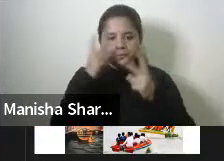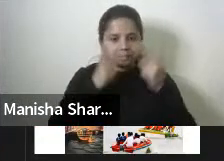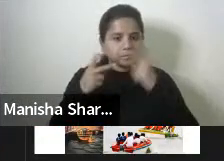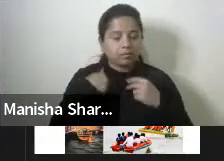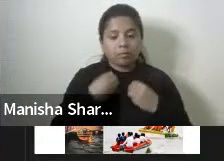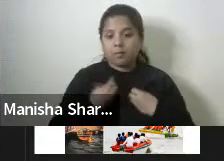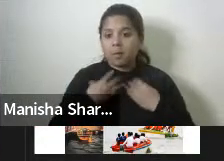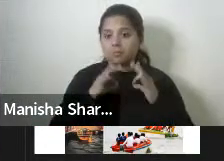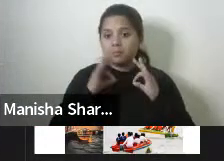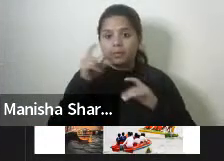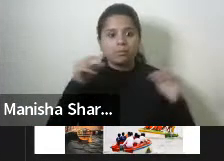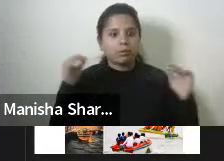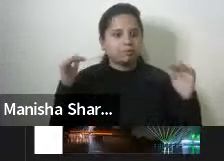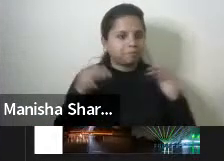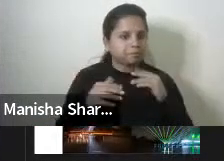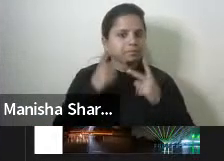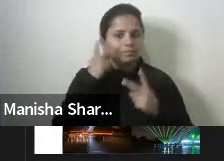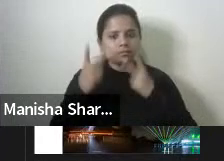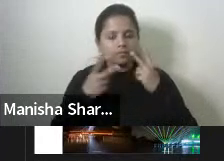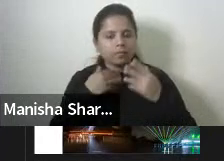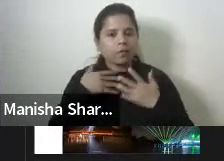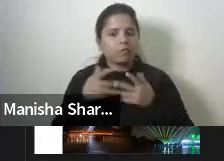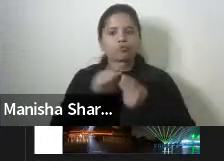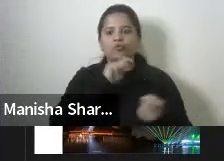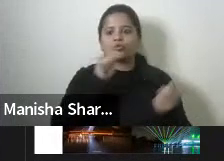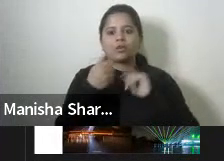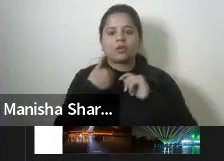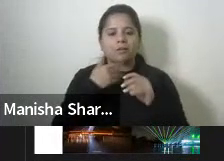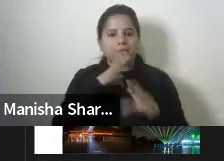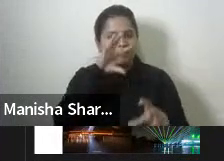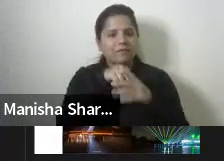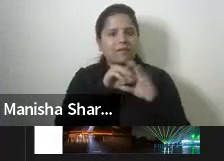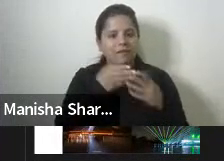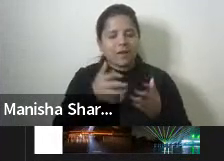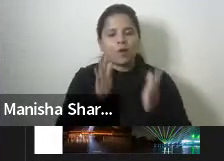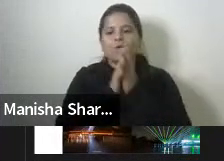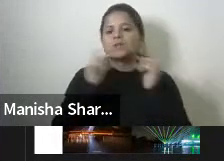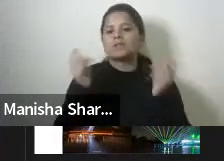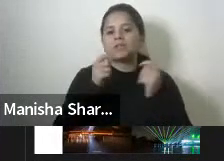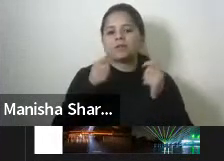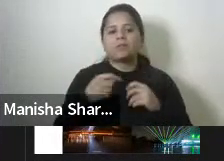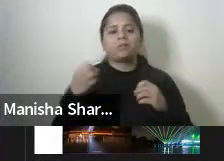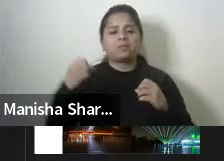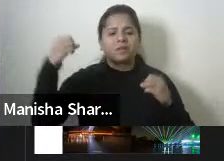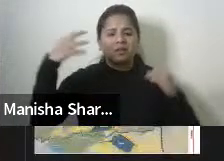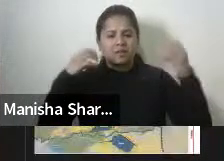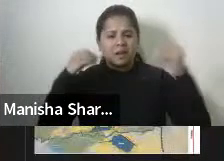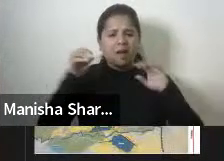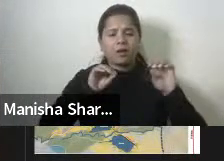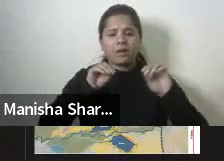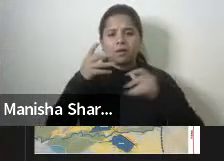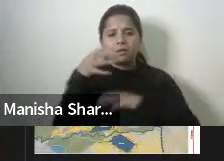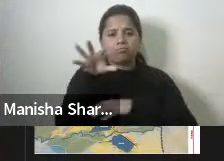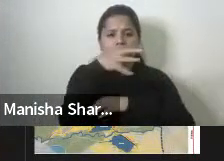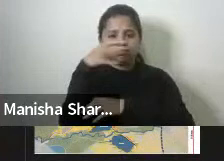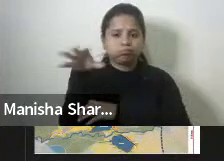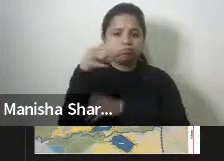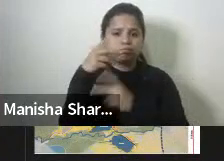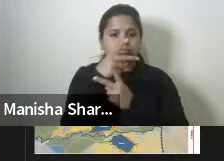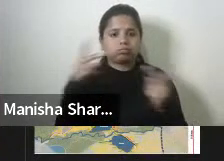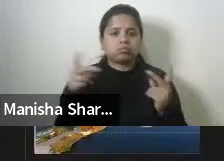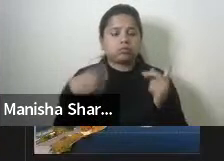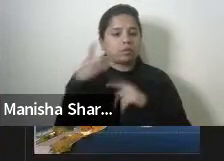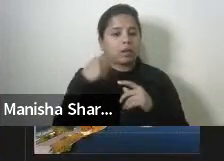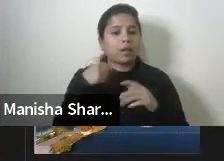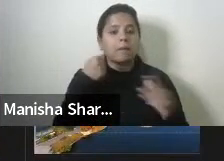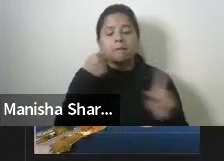happy to be part of this change. And now they're celebrating with laser shows and boating and things like that. So the impact of